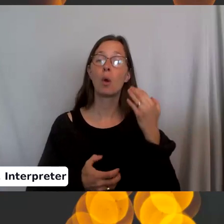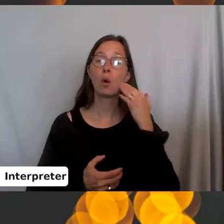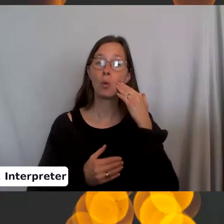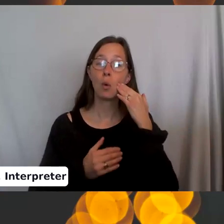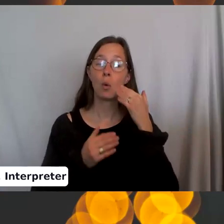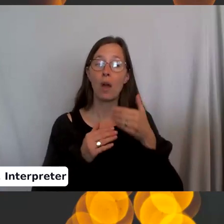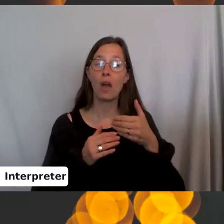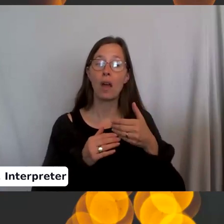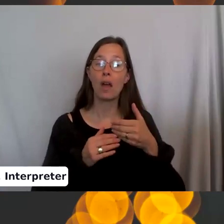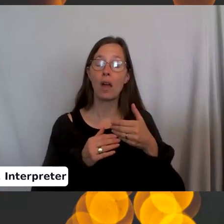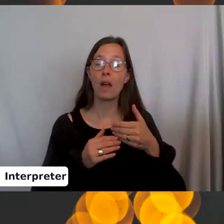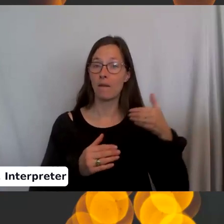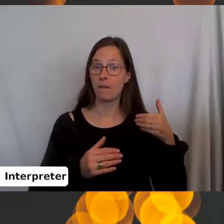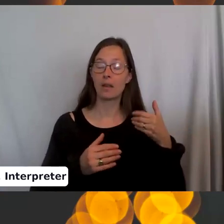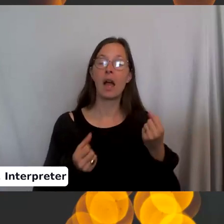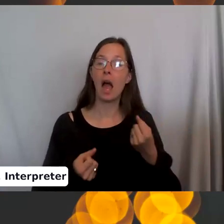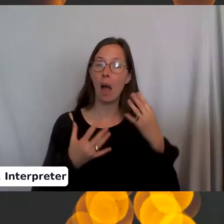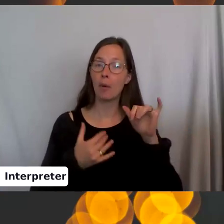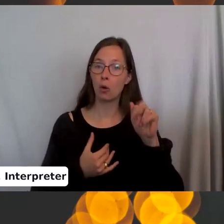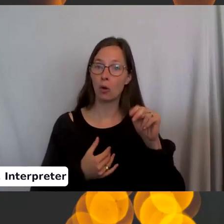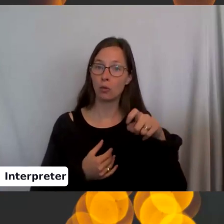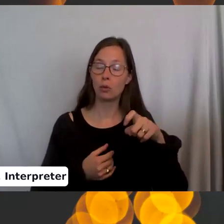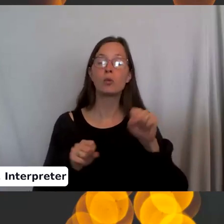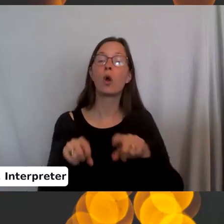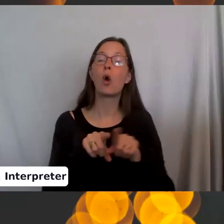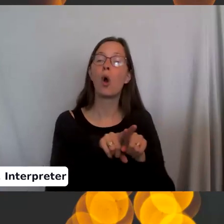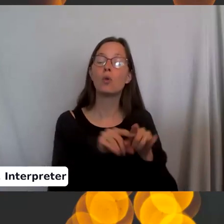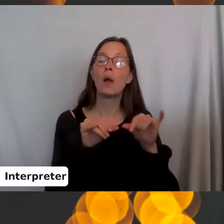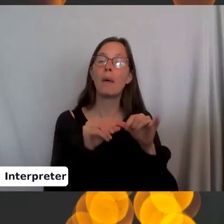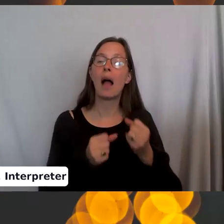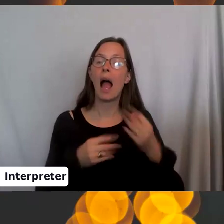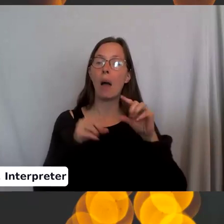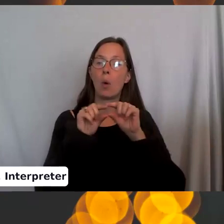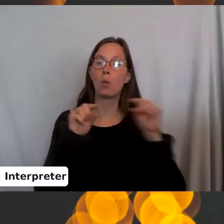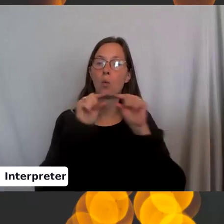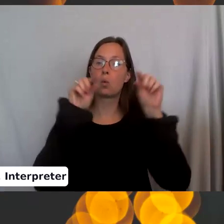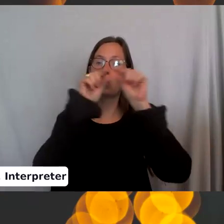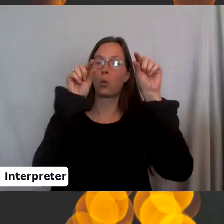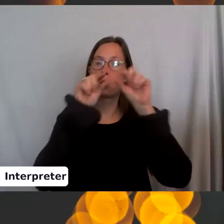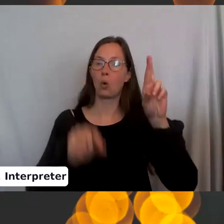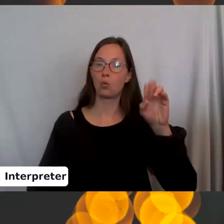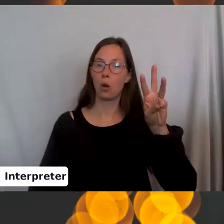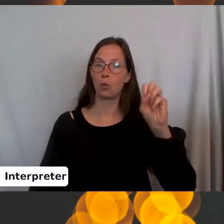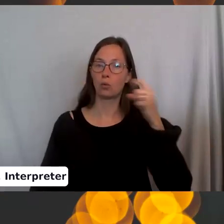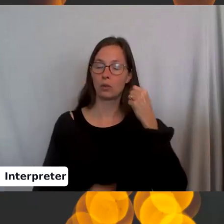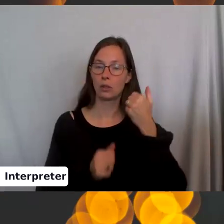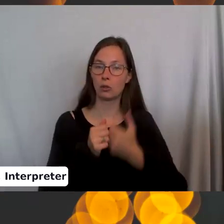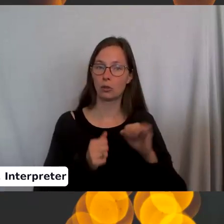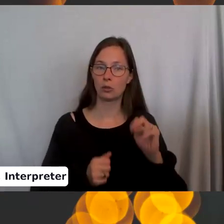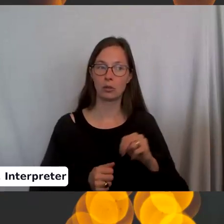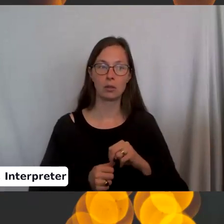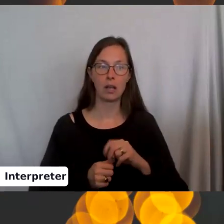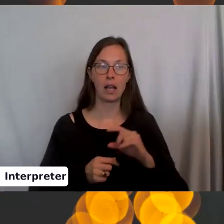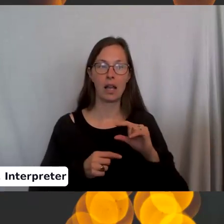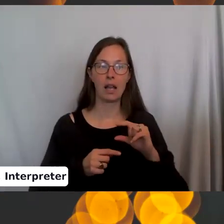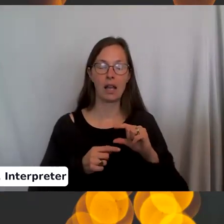to need or something, you could also measure how many rows you would get, um, per inch. The tighter your stitches, the more you need